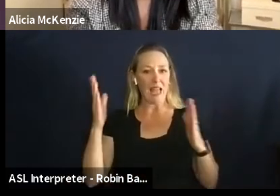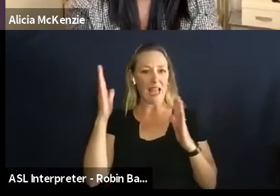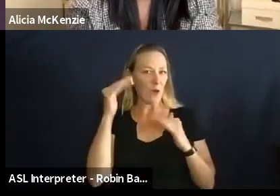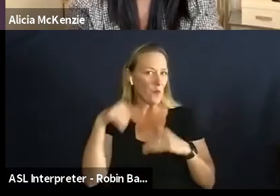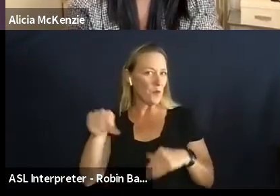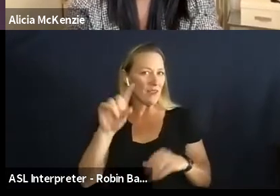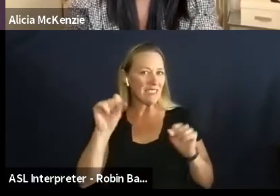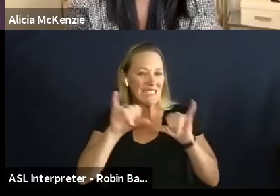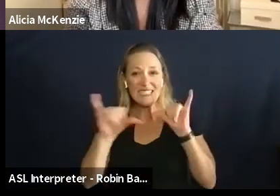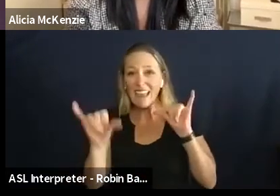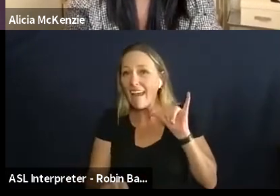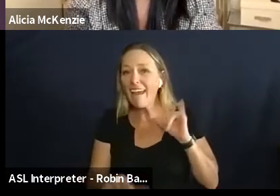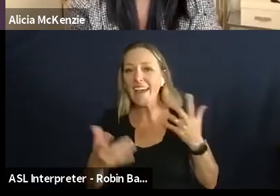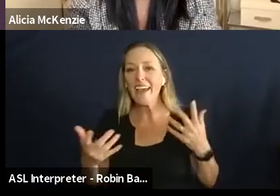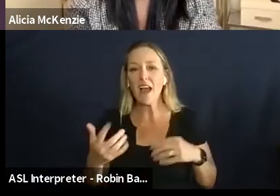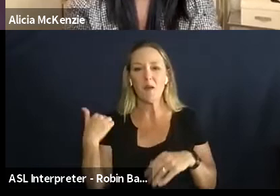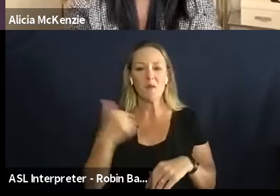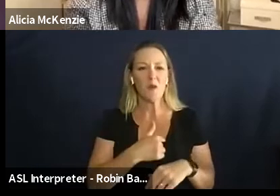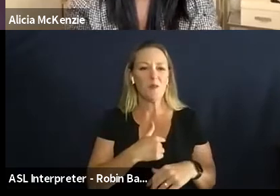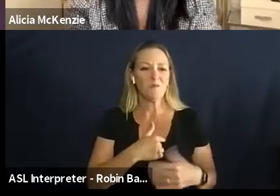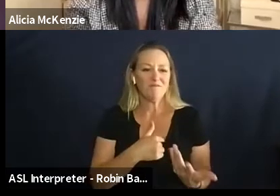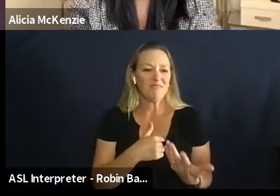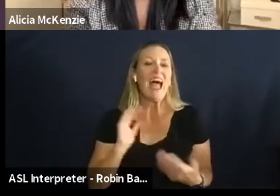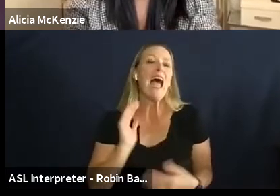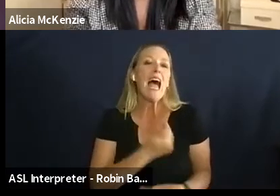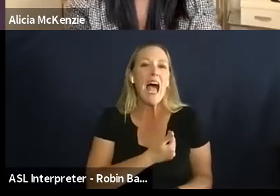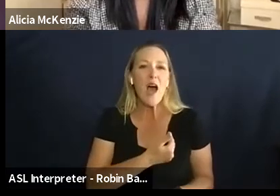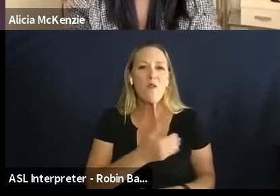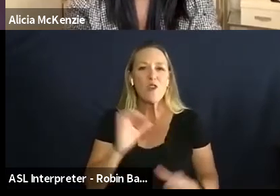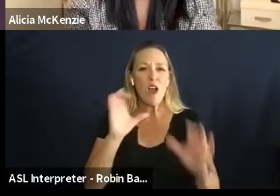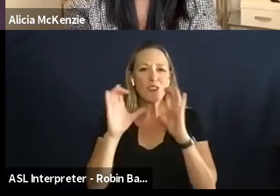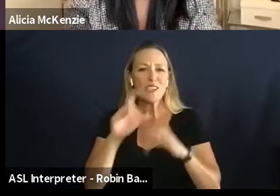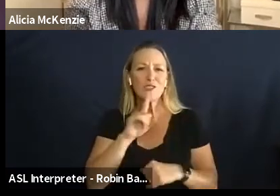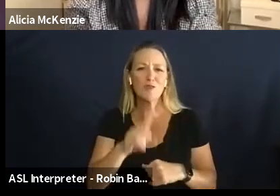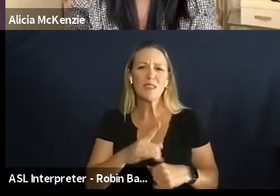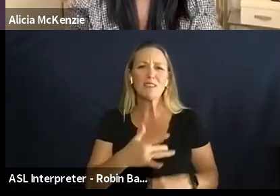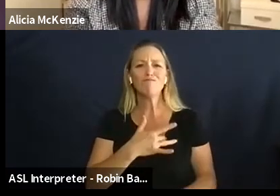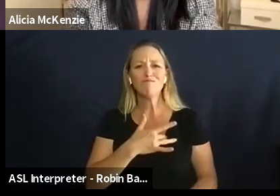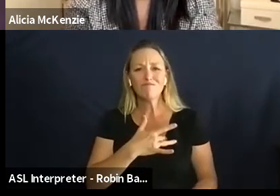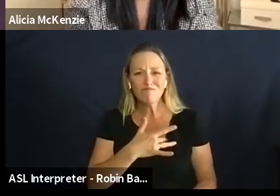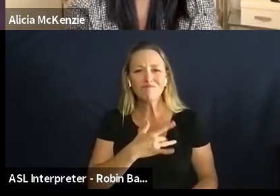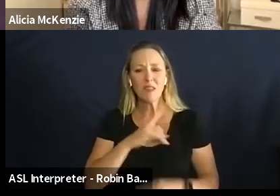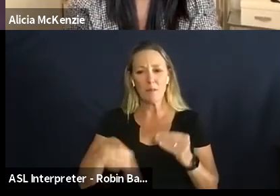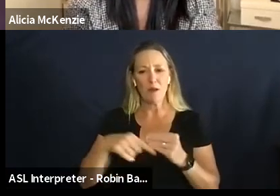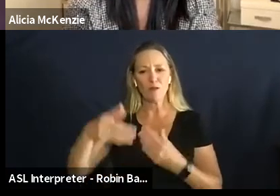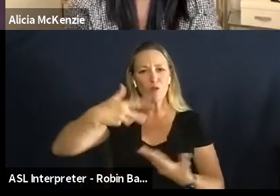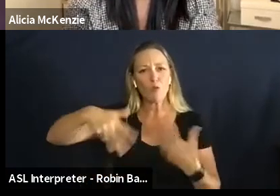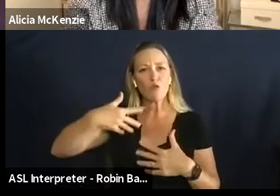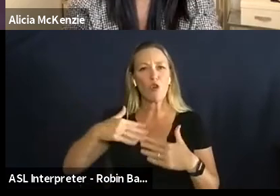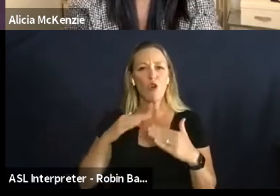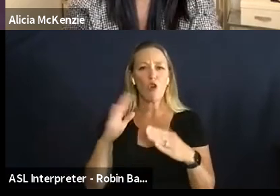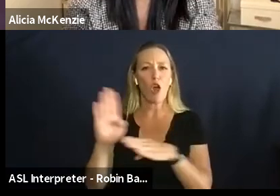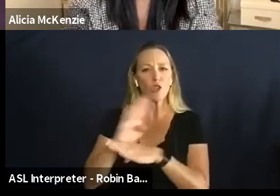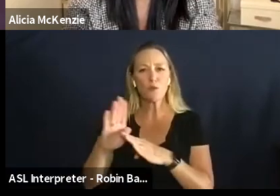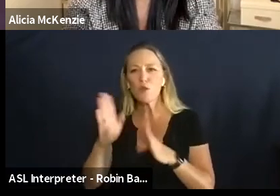kind of stick around we're having a really i would say heartfelt conversation about social entrepreneurship and what it means to be